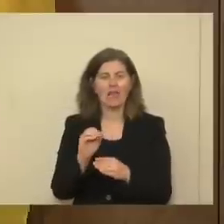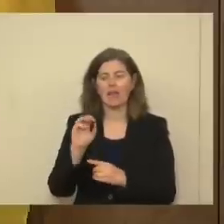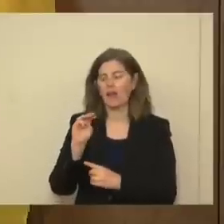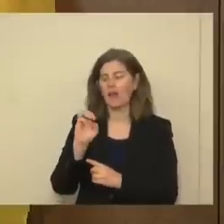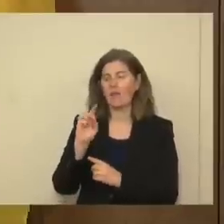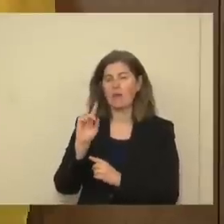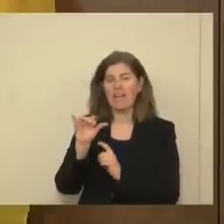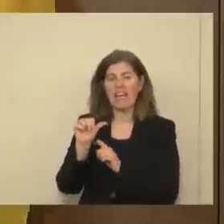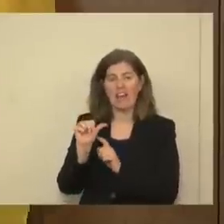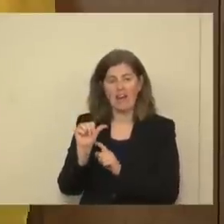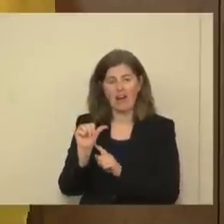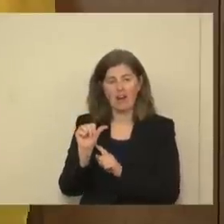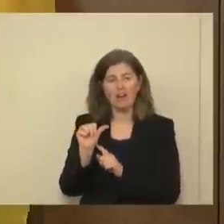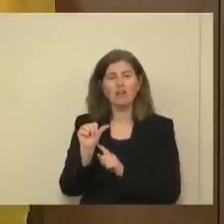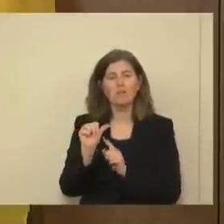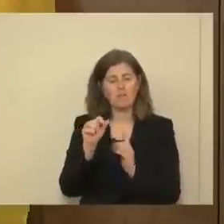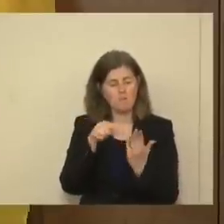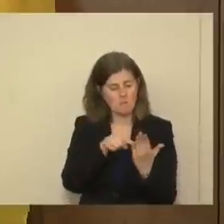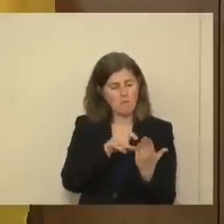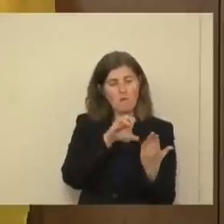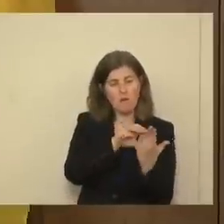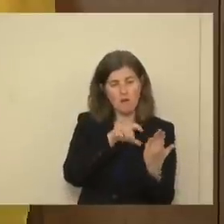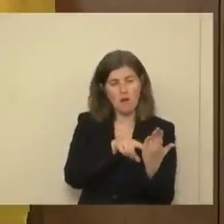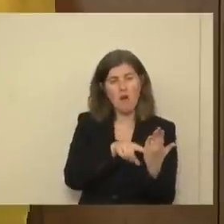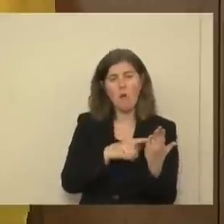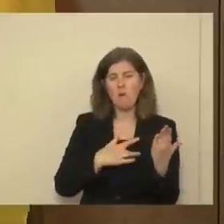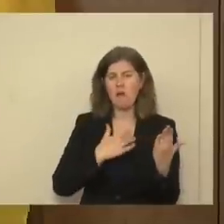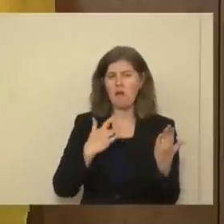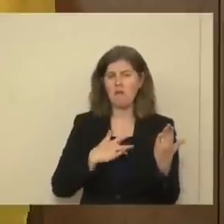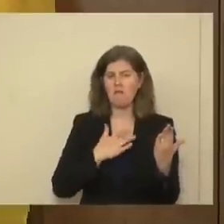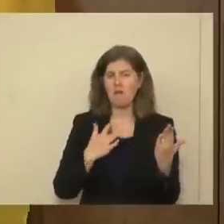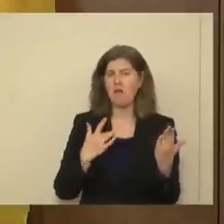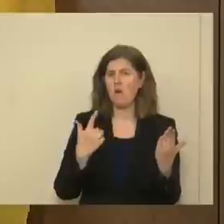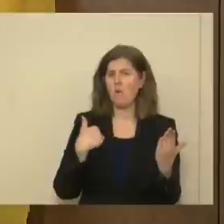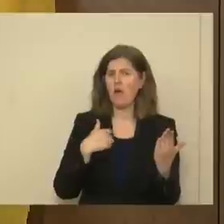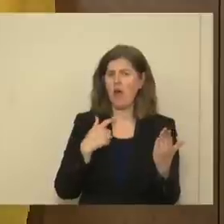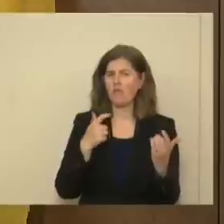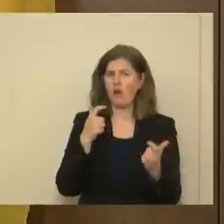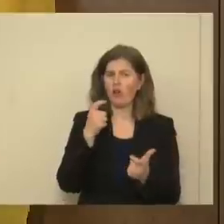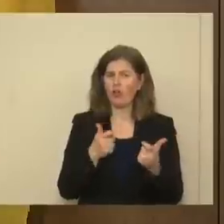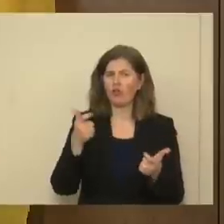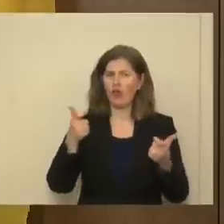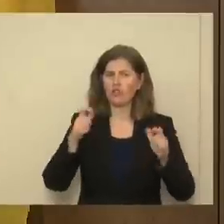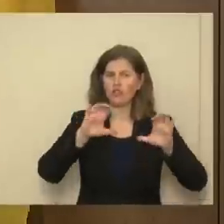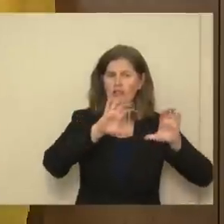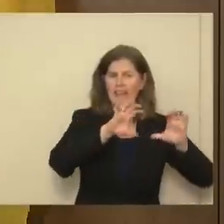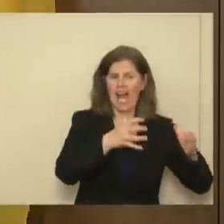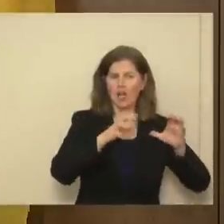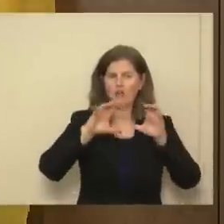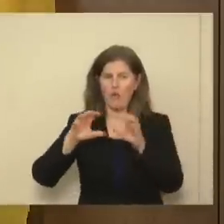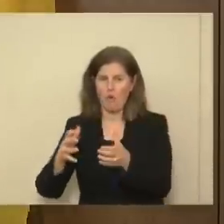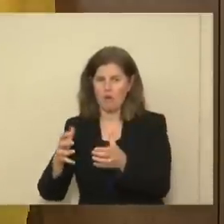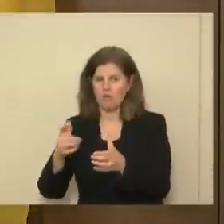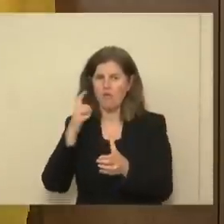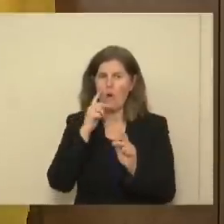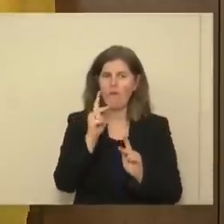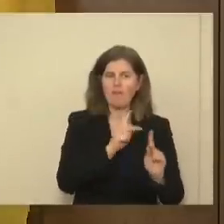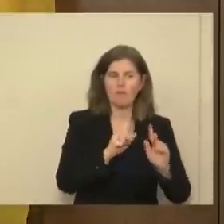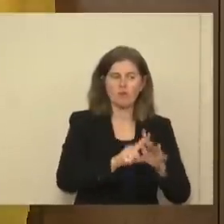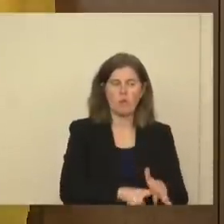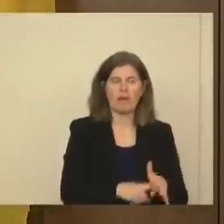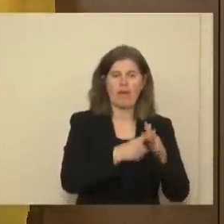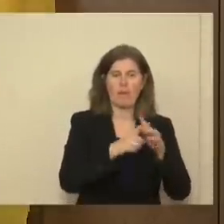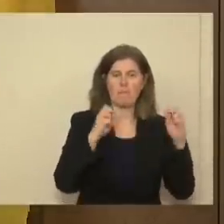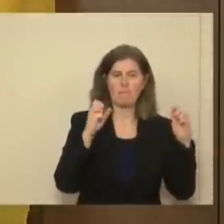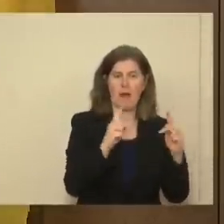work should give rise to that we think that we've got larger categories for folks to begin to